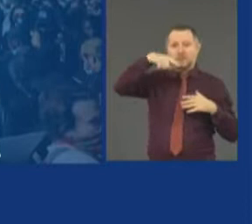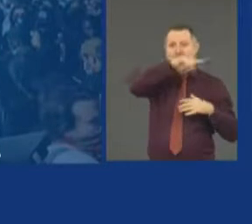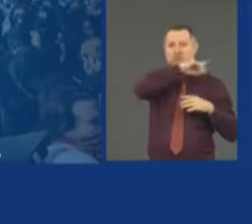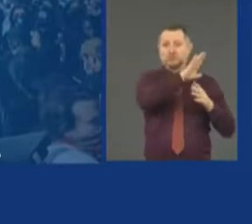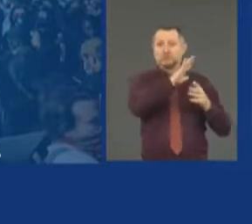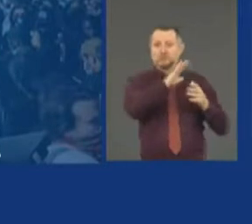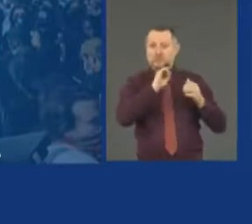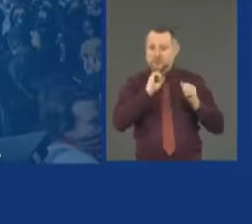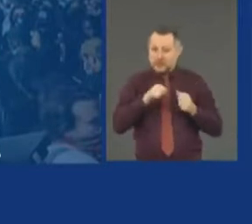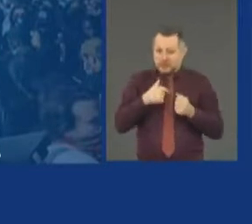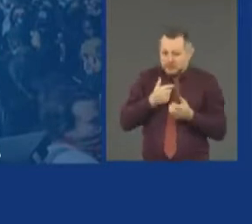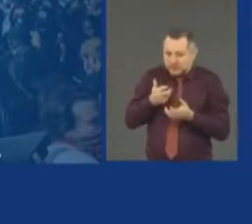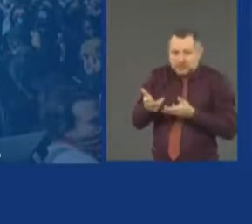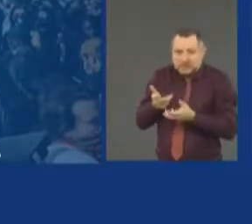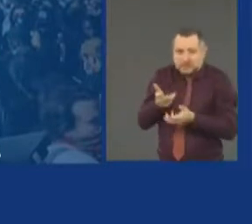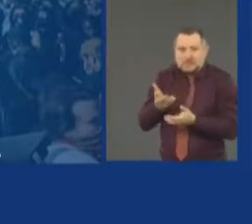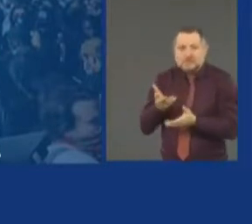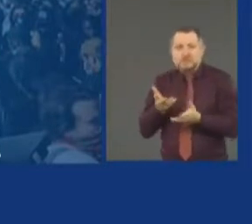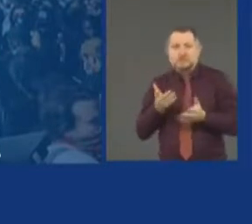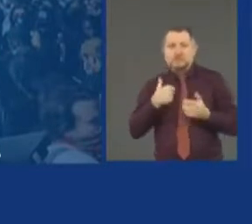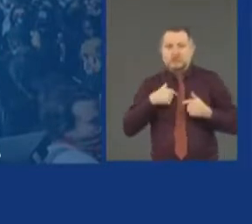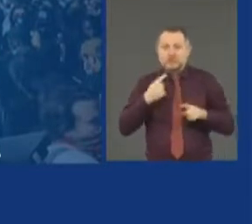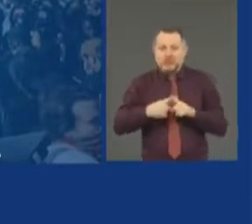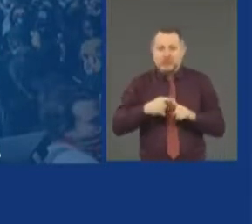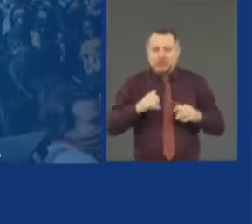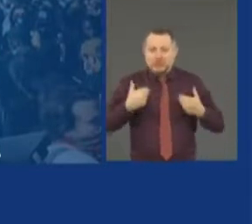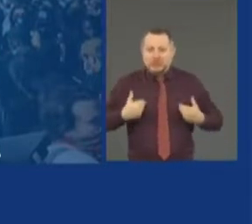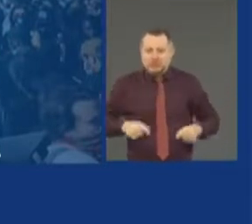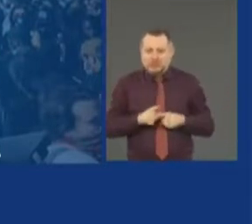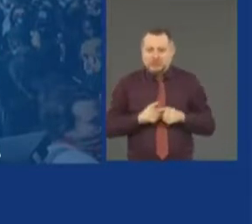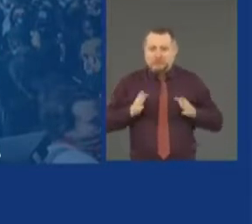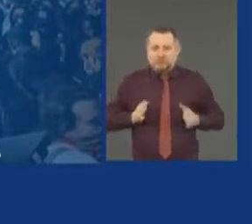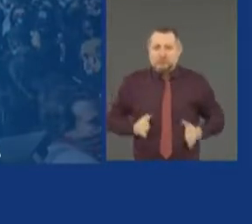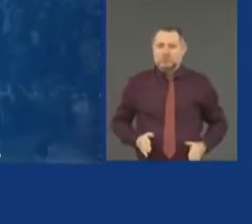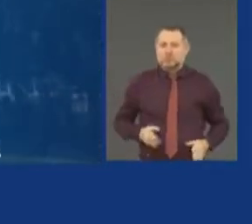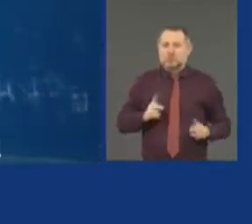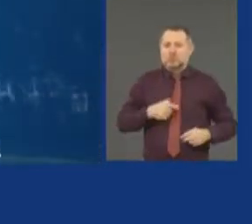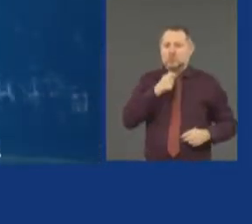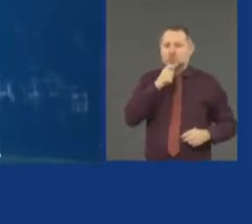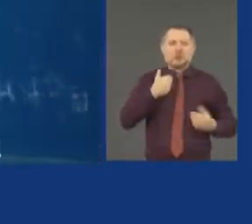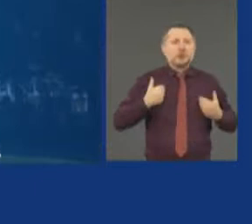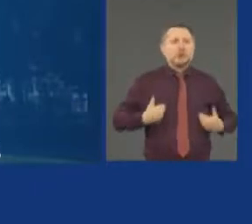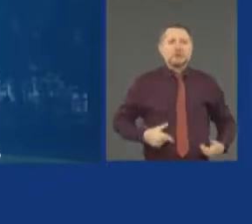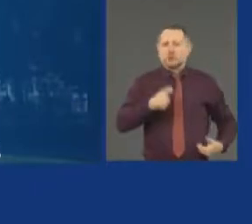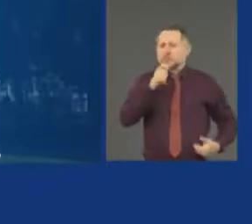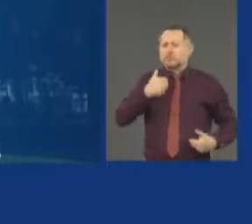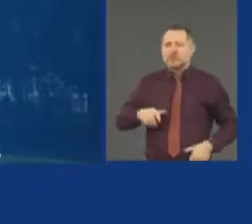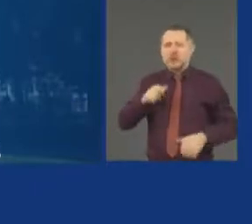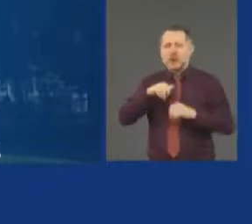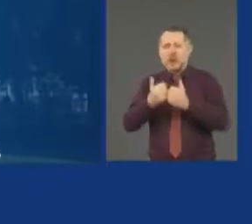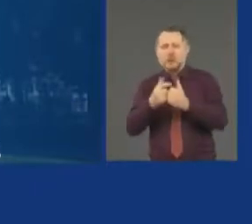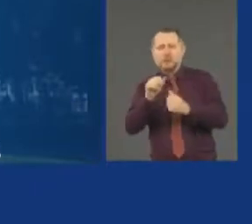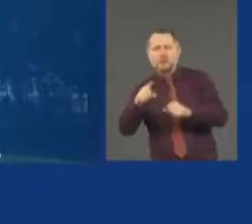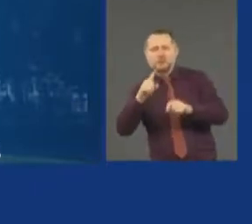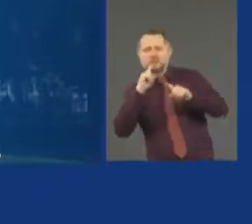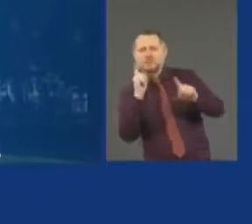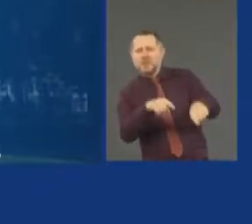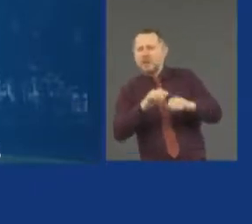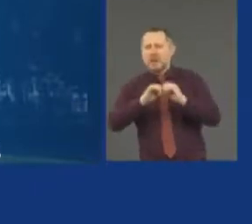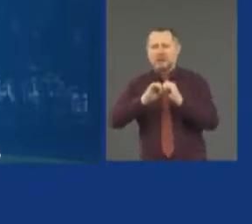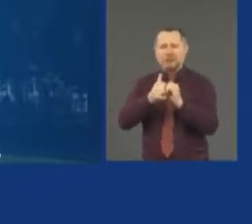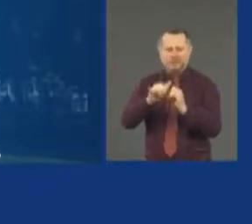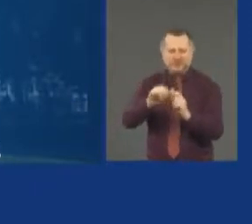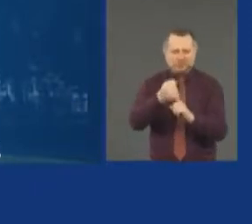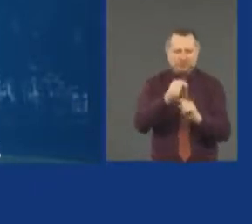they also test who we are as a people, and how we respond as a people. My